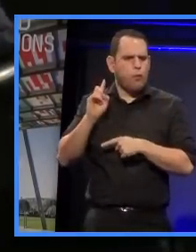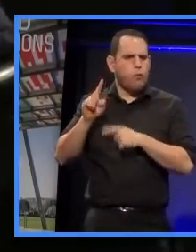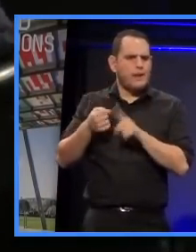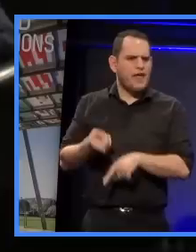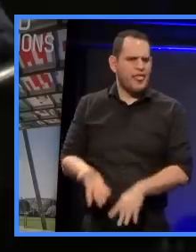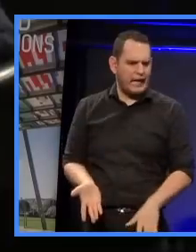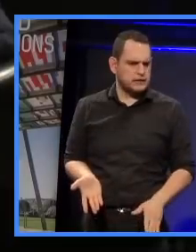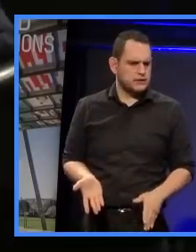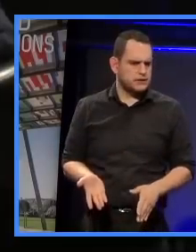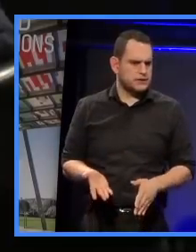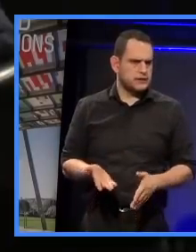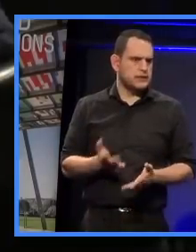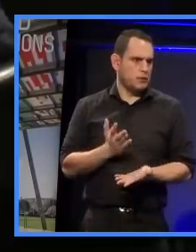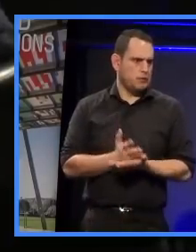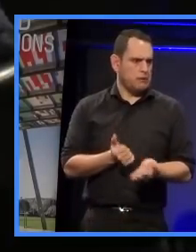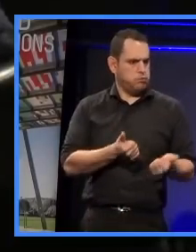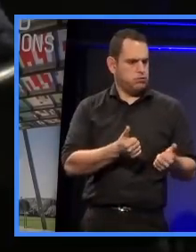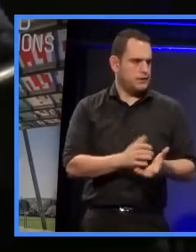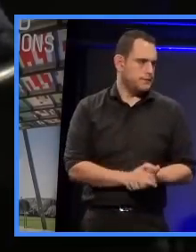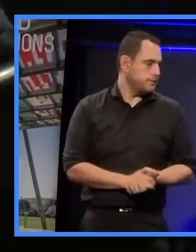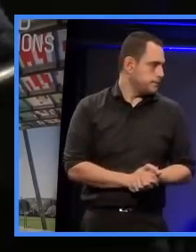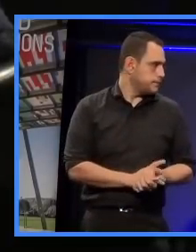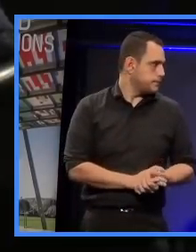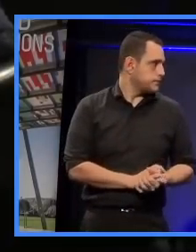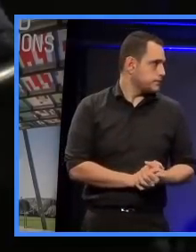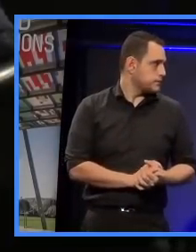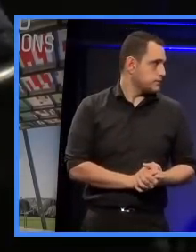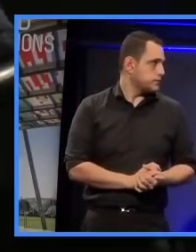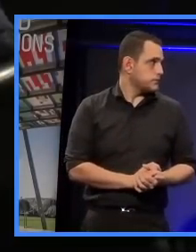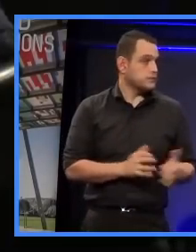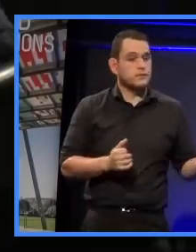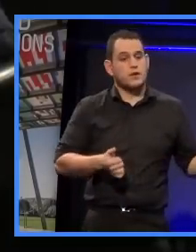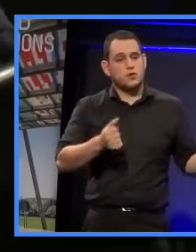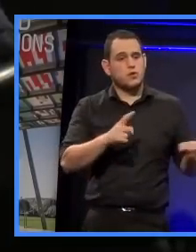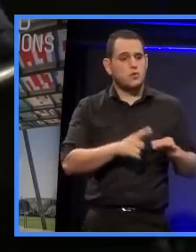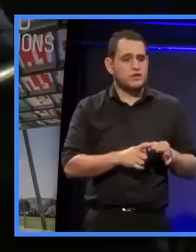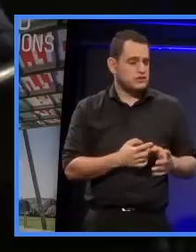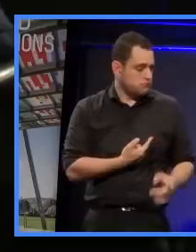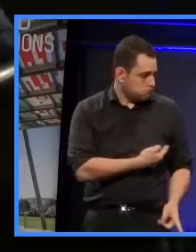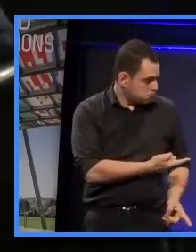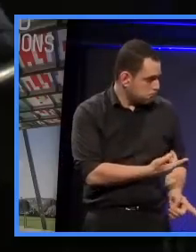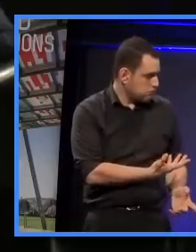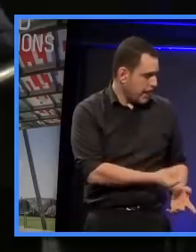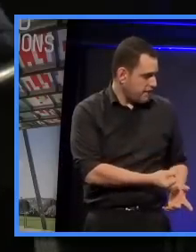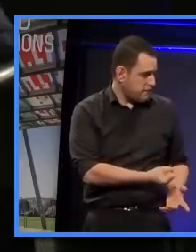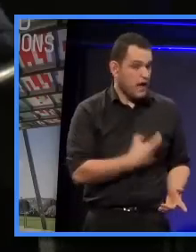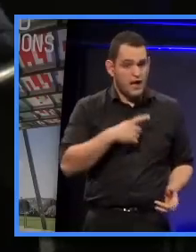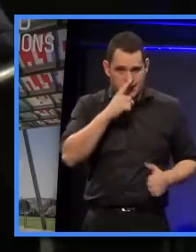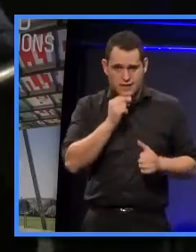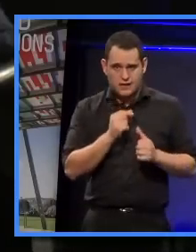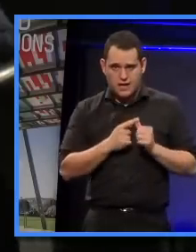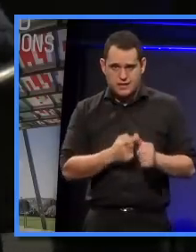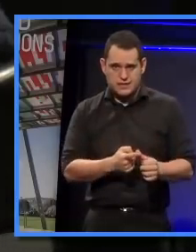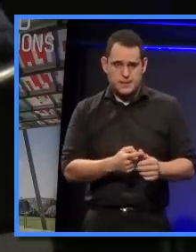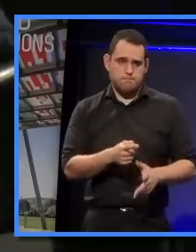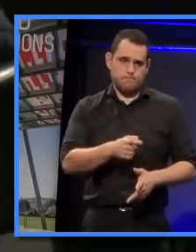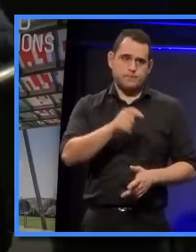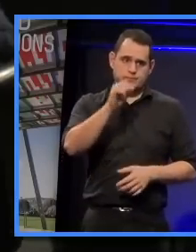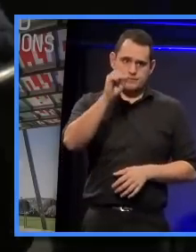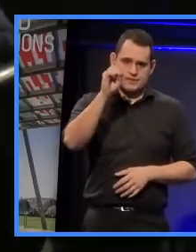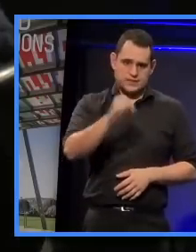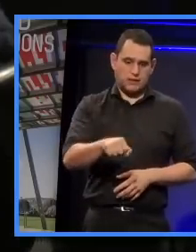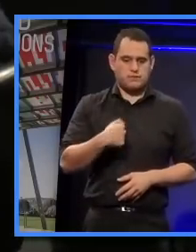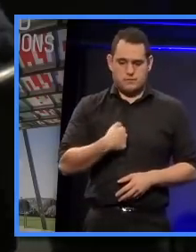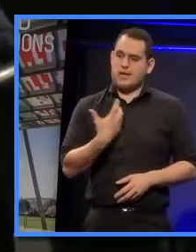Do it. really excited to hear about that. Excellent. That's a great question. Does anyone... I mean, I can answer just one thing, Madam, is that we